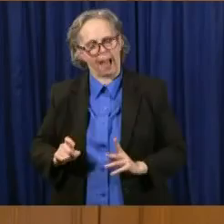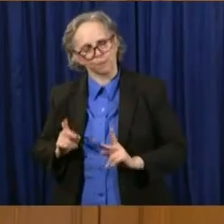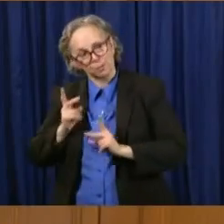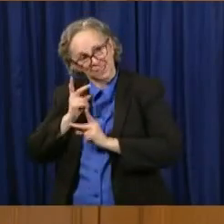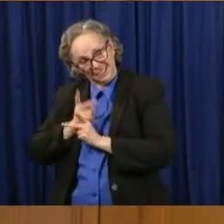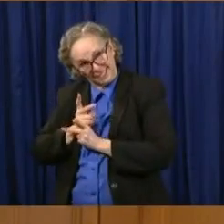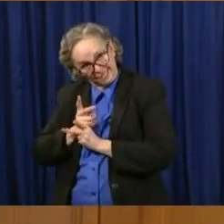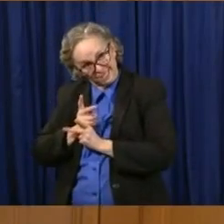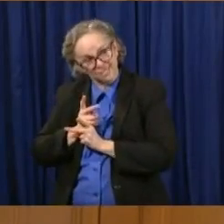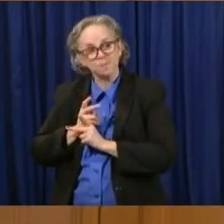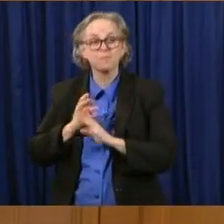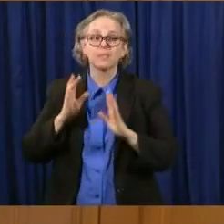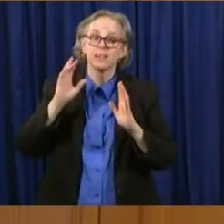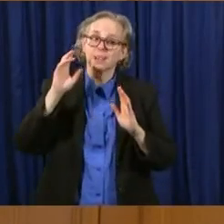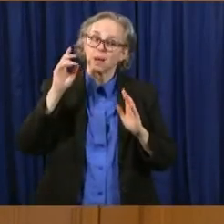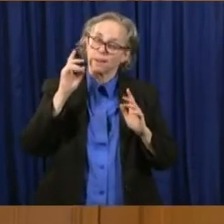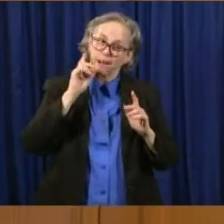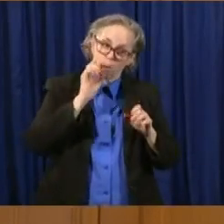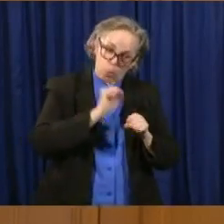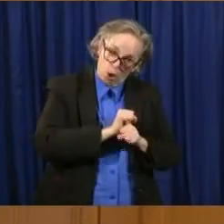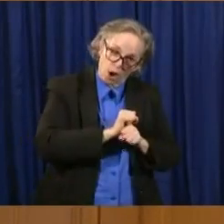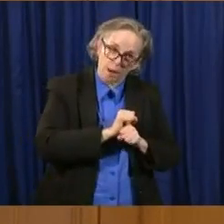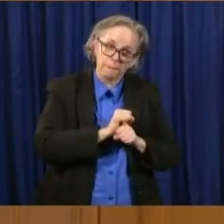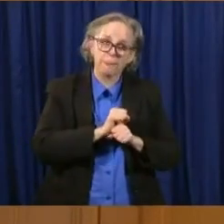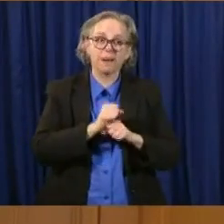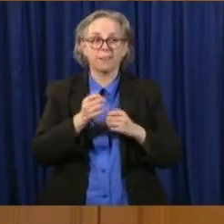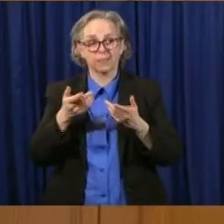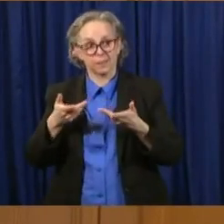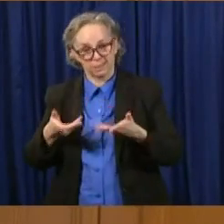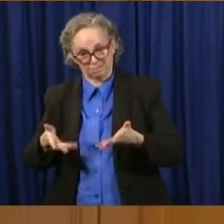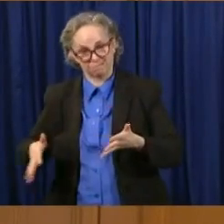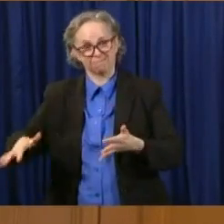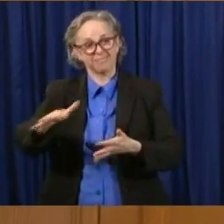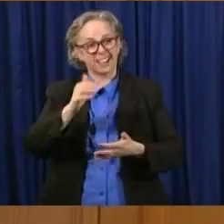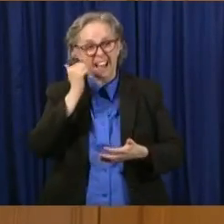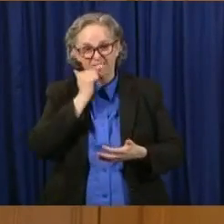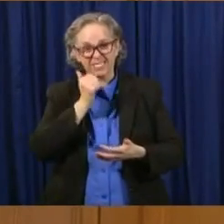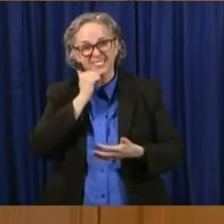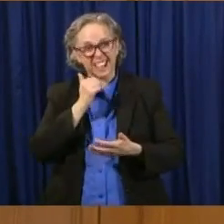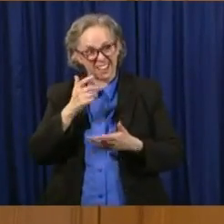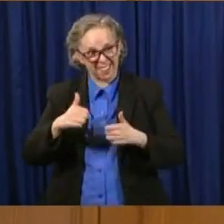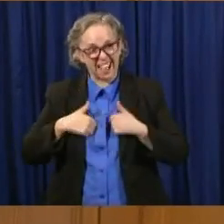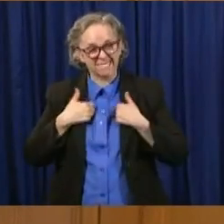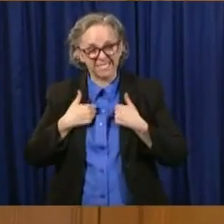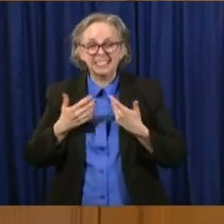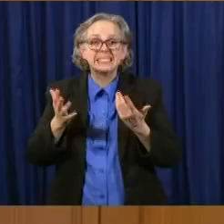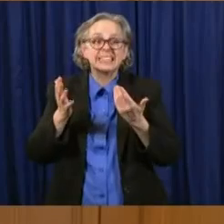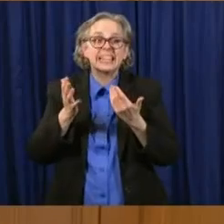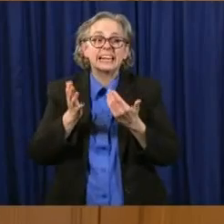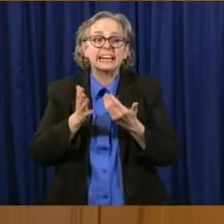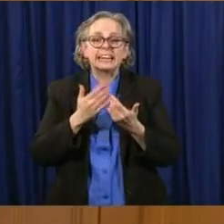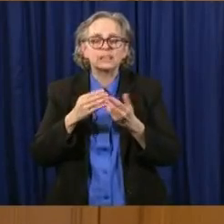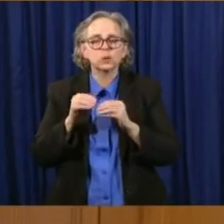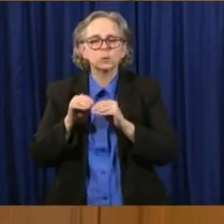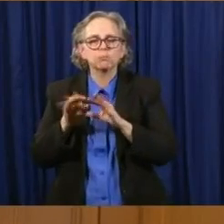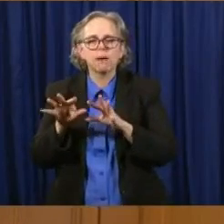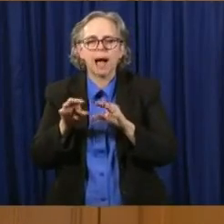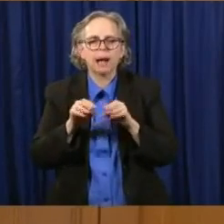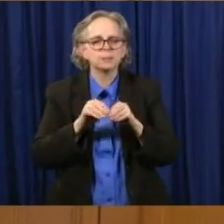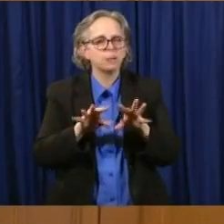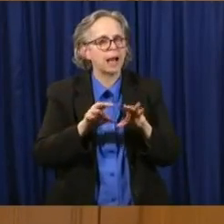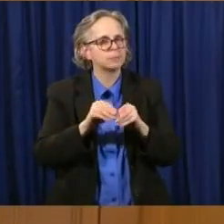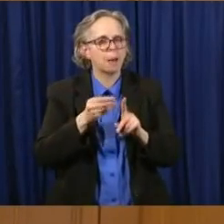lives, because it is those degrees of Kevin Bacon of spreading it. And every time one of us doesn't spread it, we